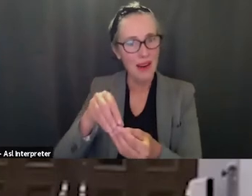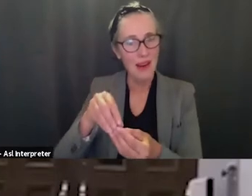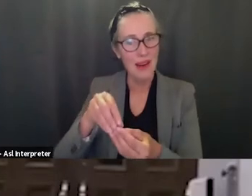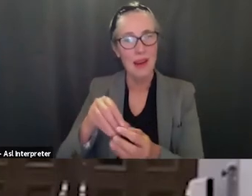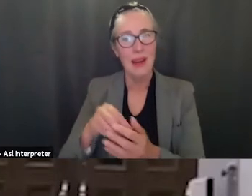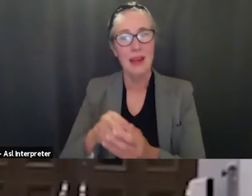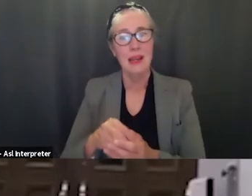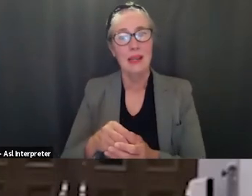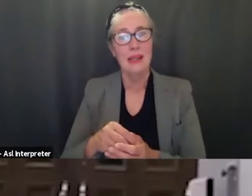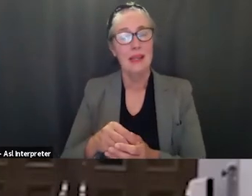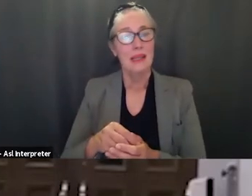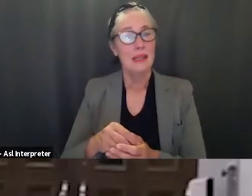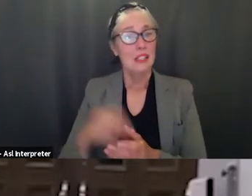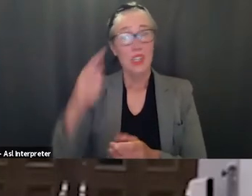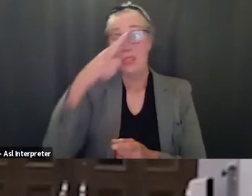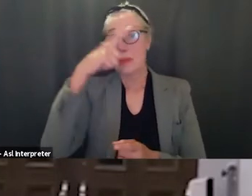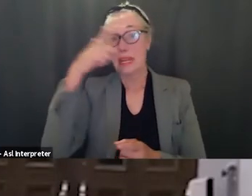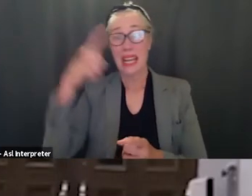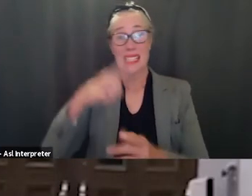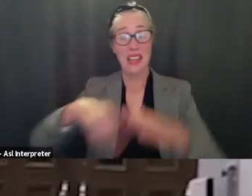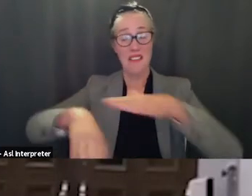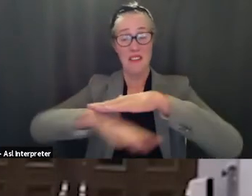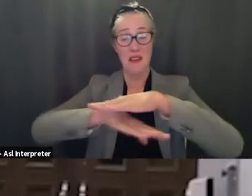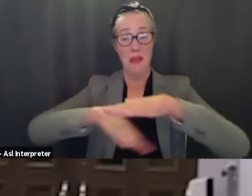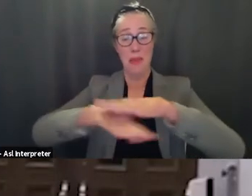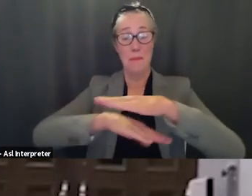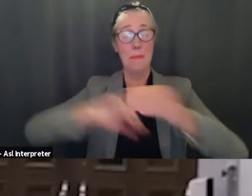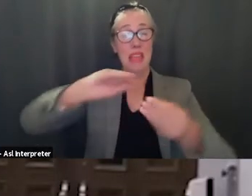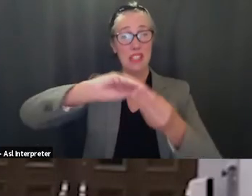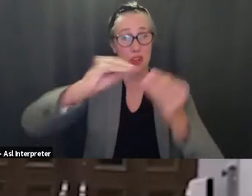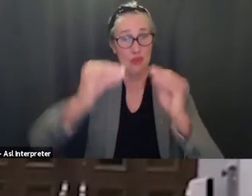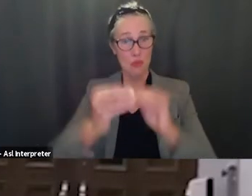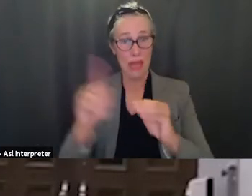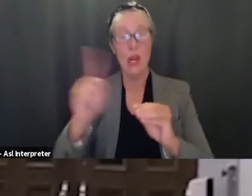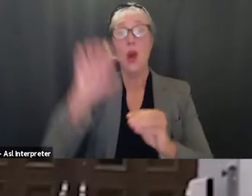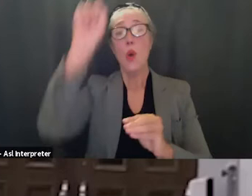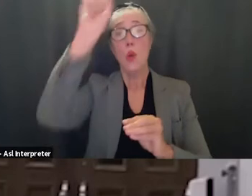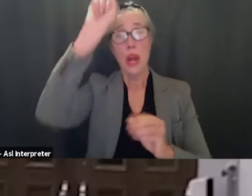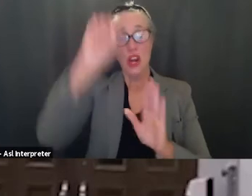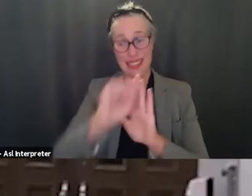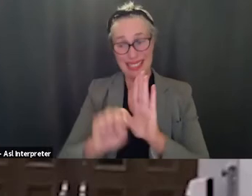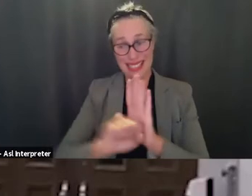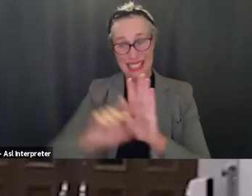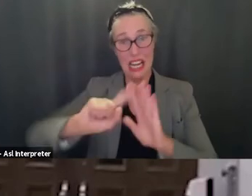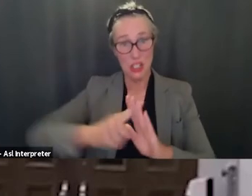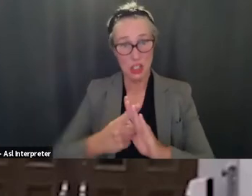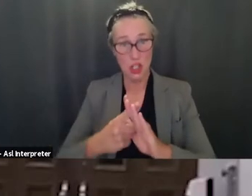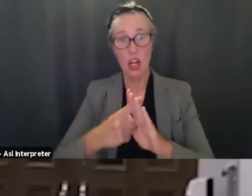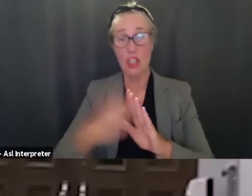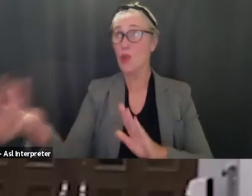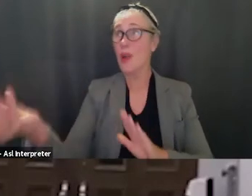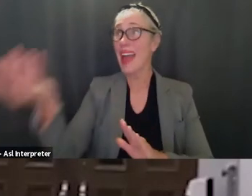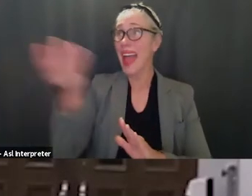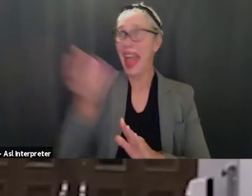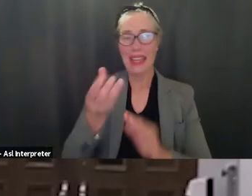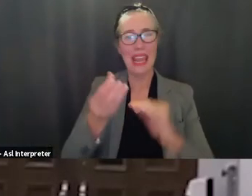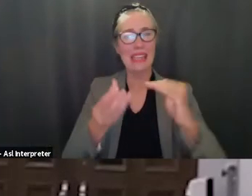the target base rate where the state starts on the allocation that has gone up quite a bit from